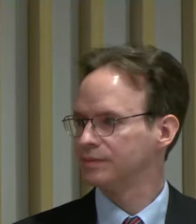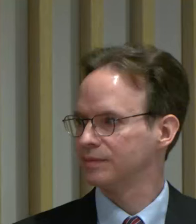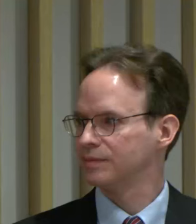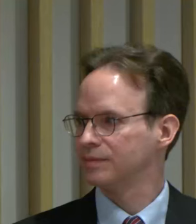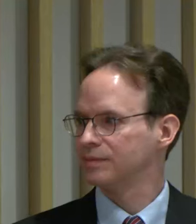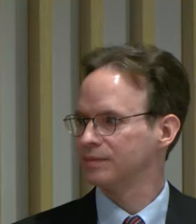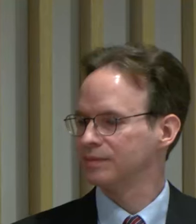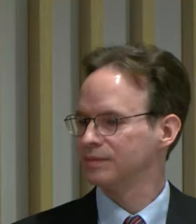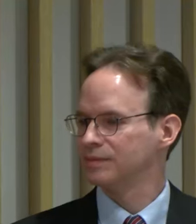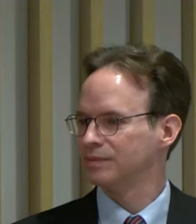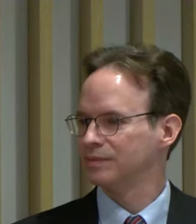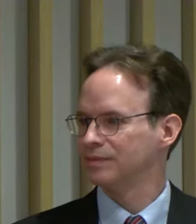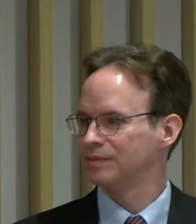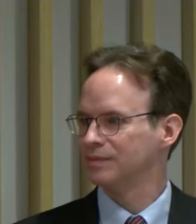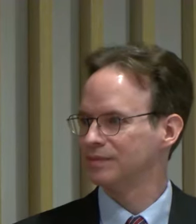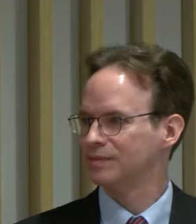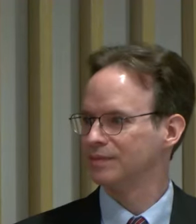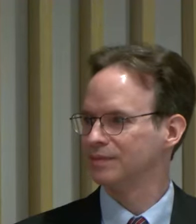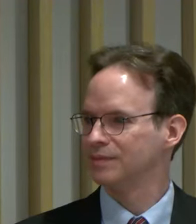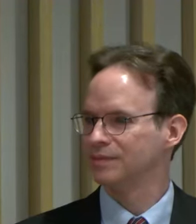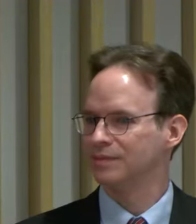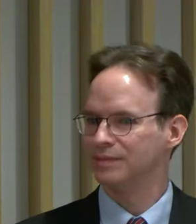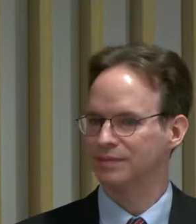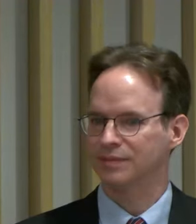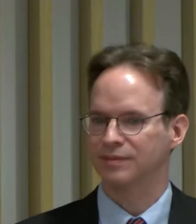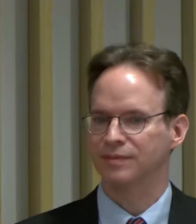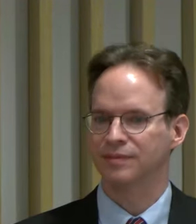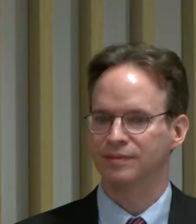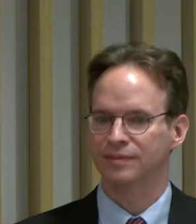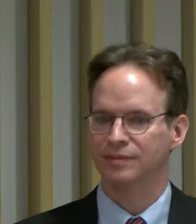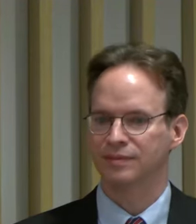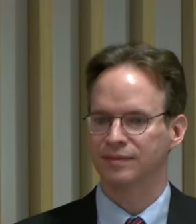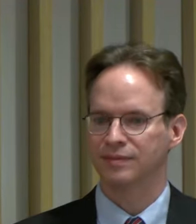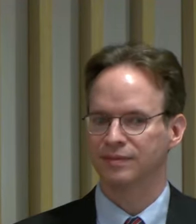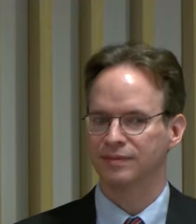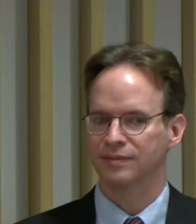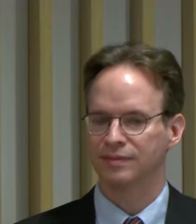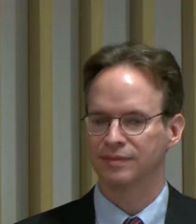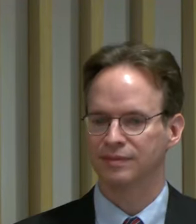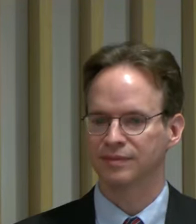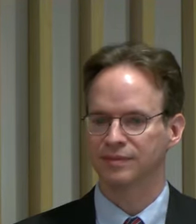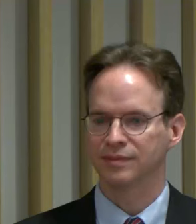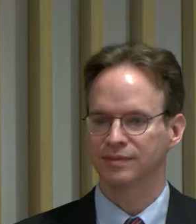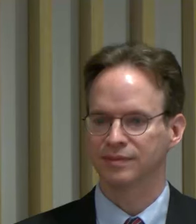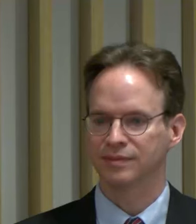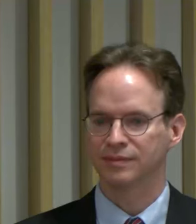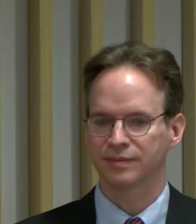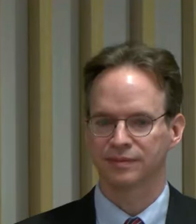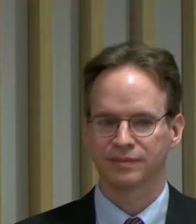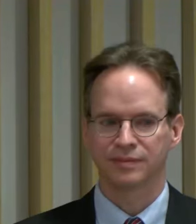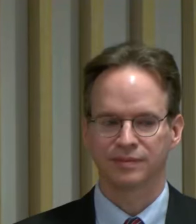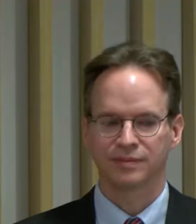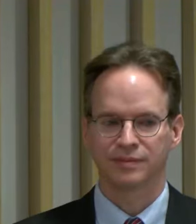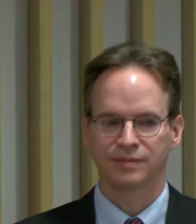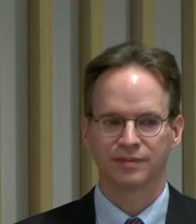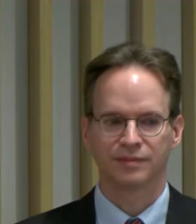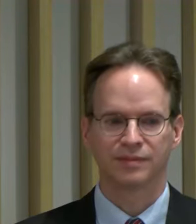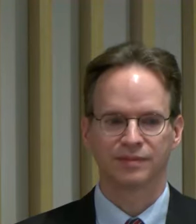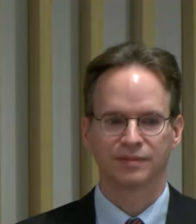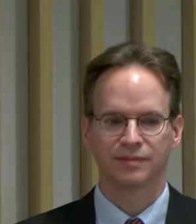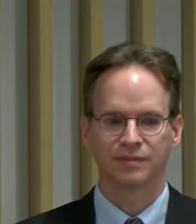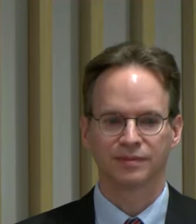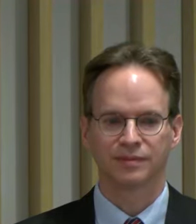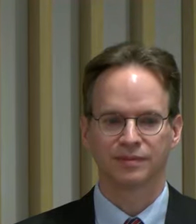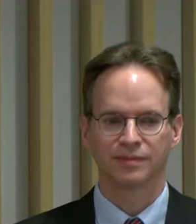a couple of elements to the further notice that you'll find in the release draft. One relating to a